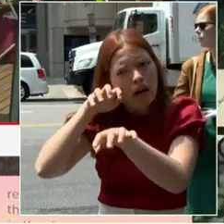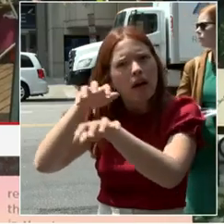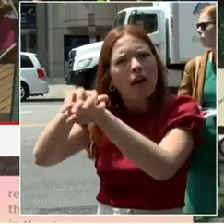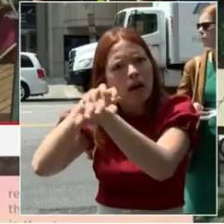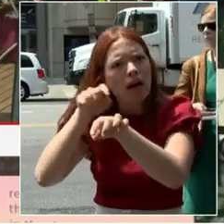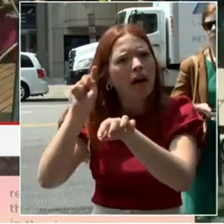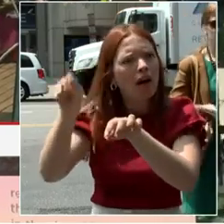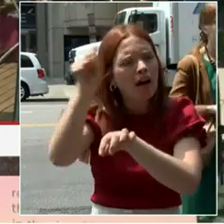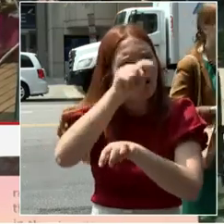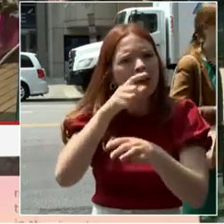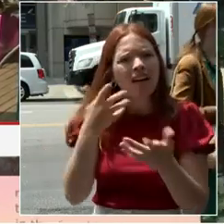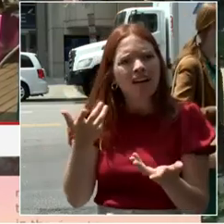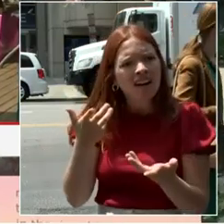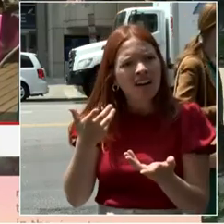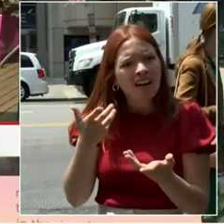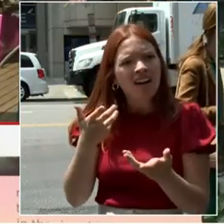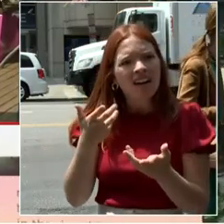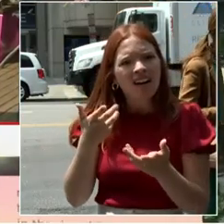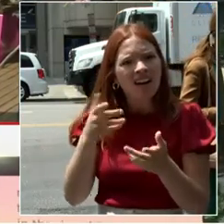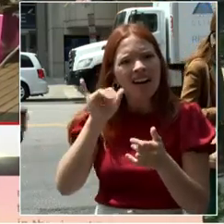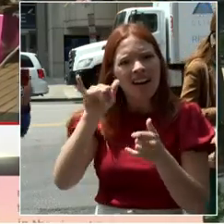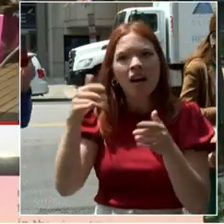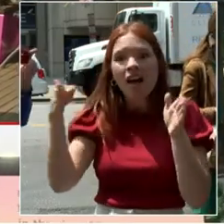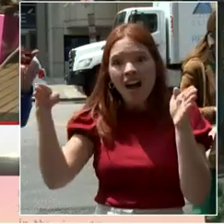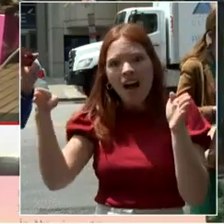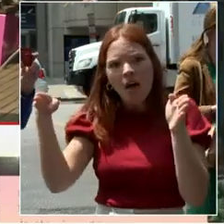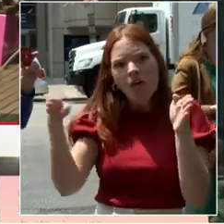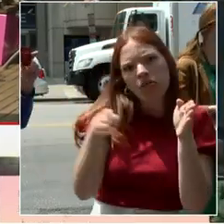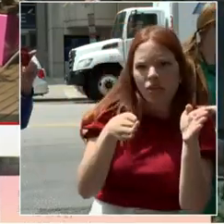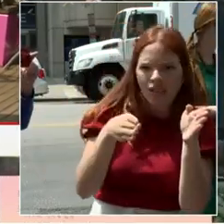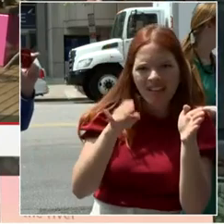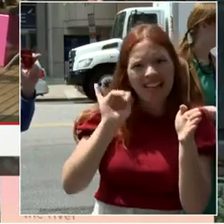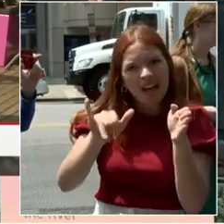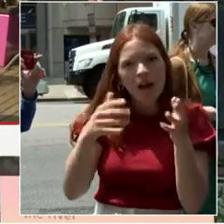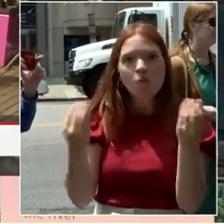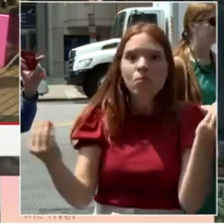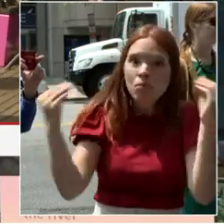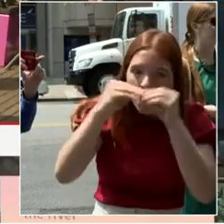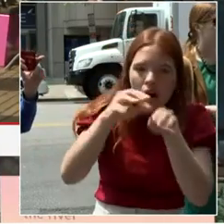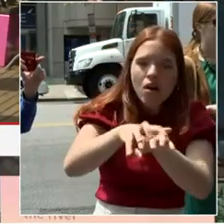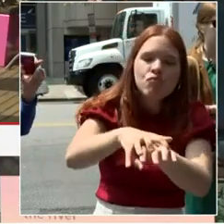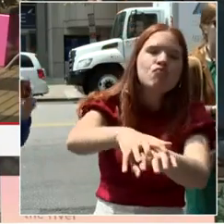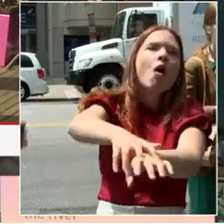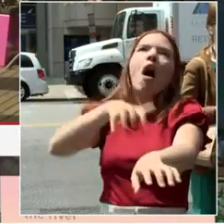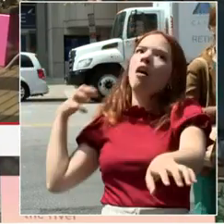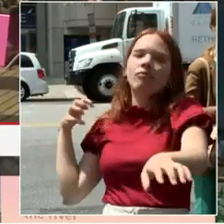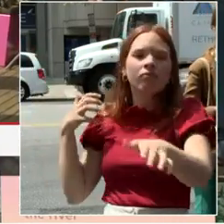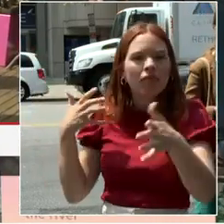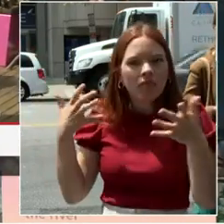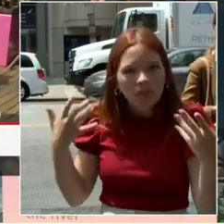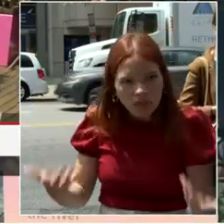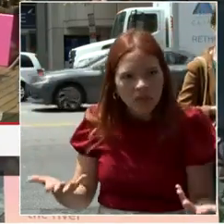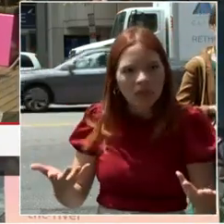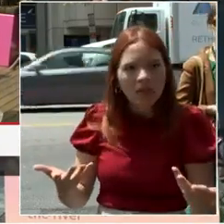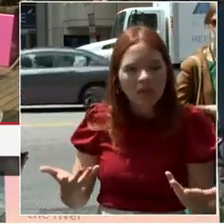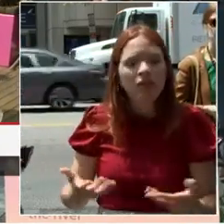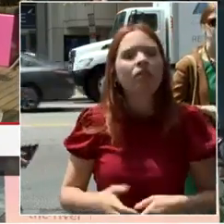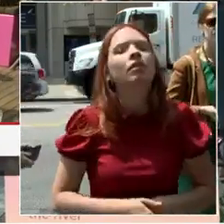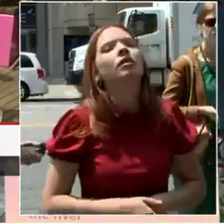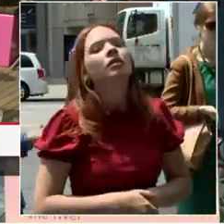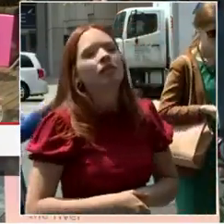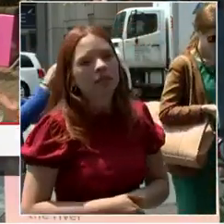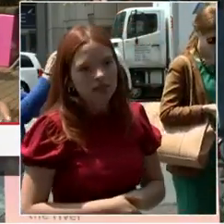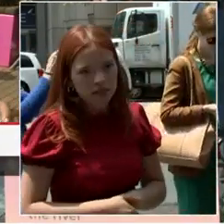in half throughout the city. So we see a collision course coming. Well, I take that as a note. We continue